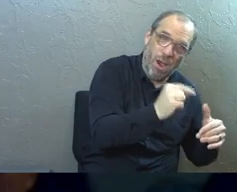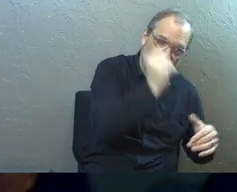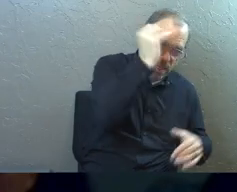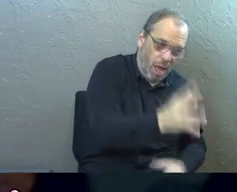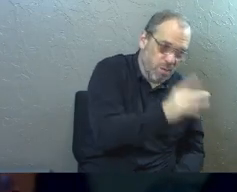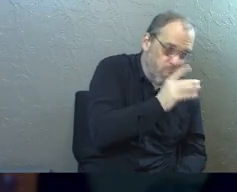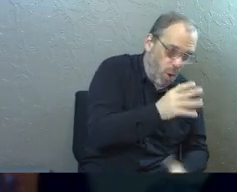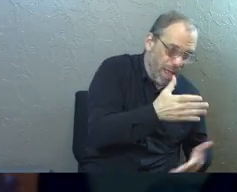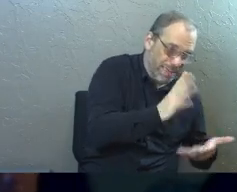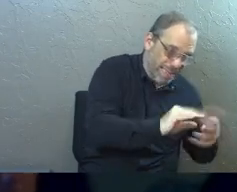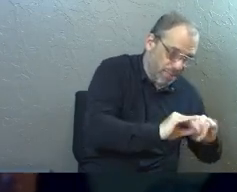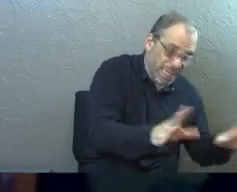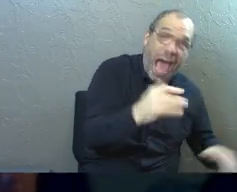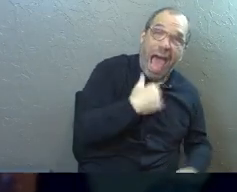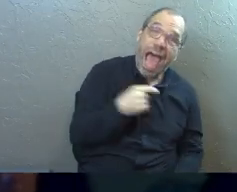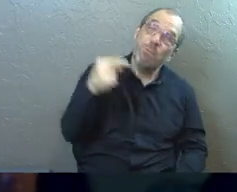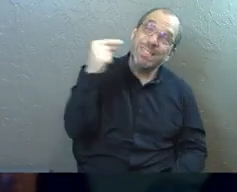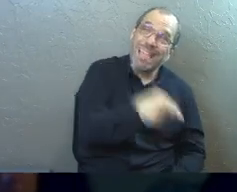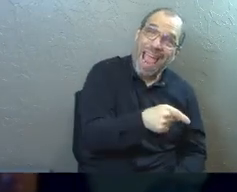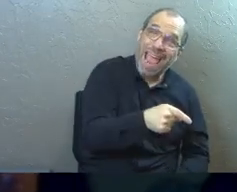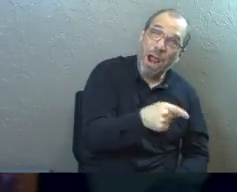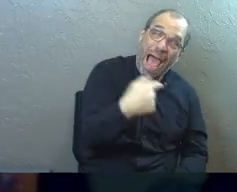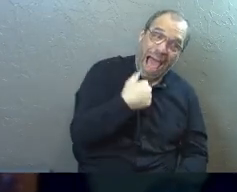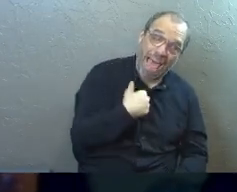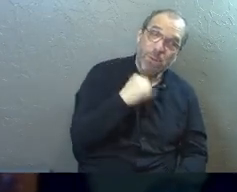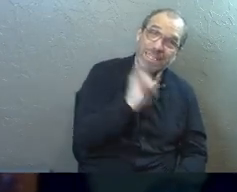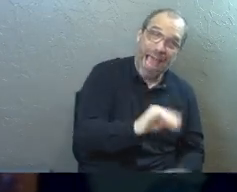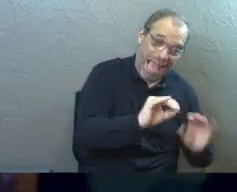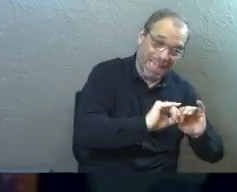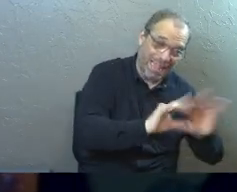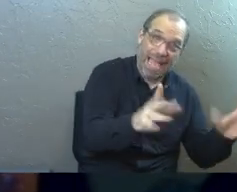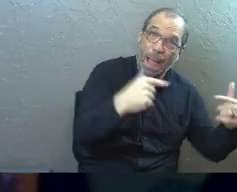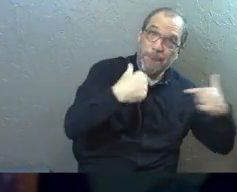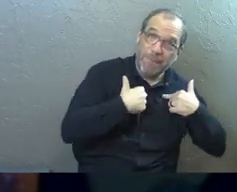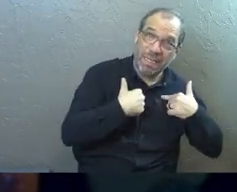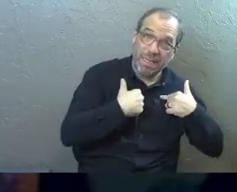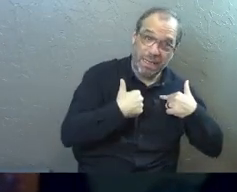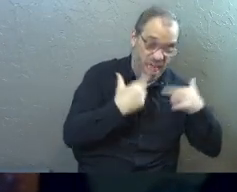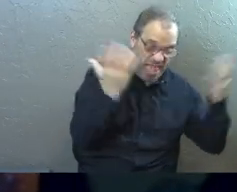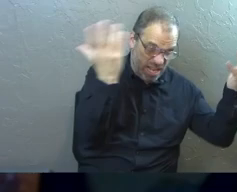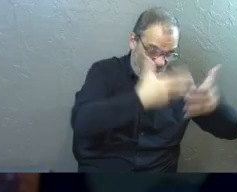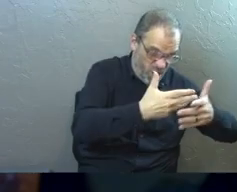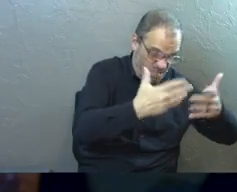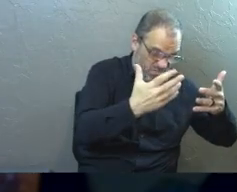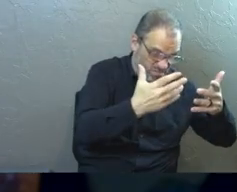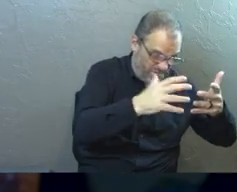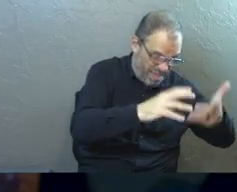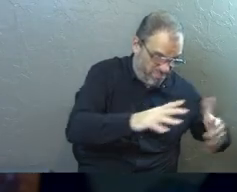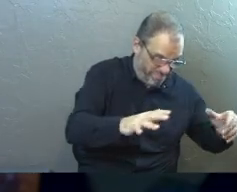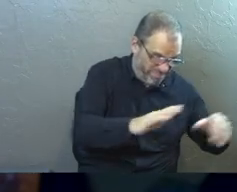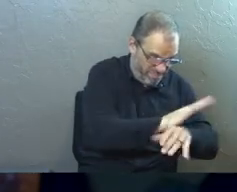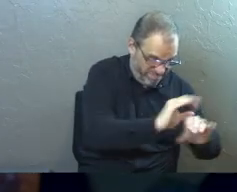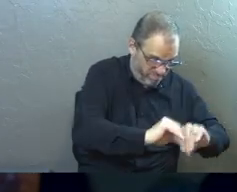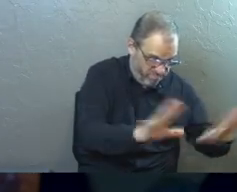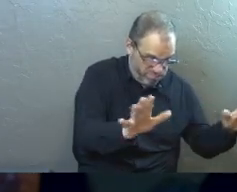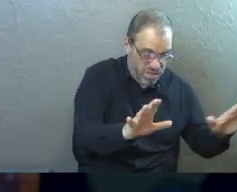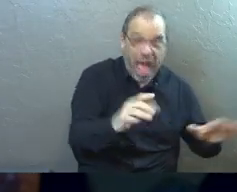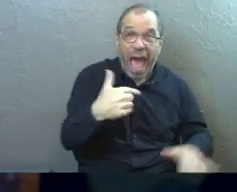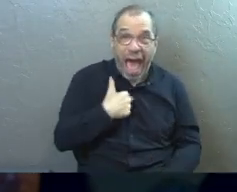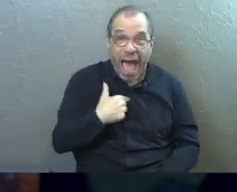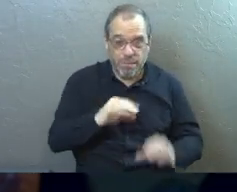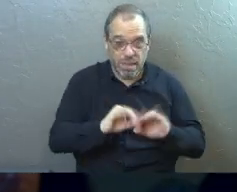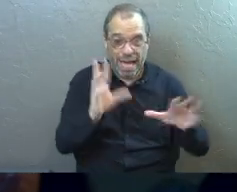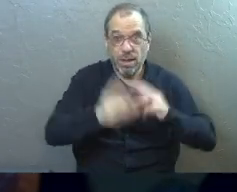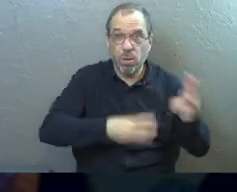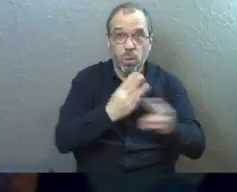God spoke, let there be light. I was the light. I'm what's filling the darkness. And I can say, I'm the light of the world